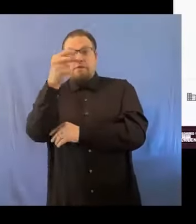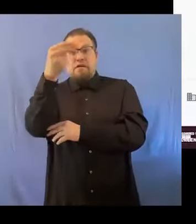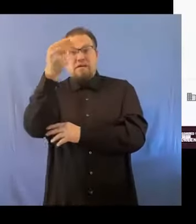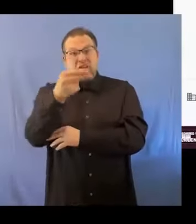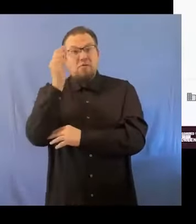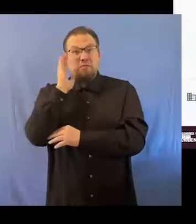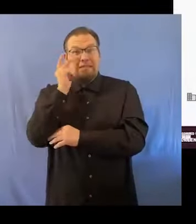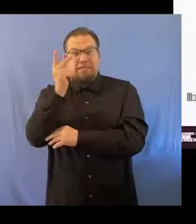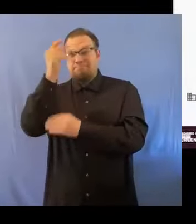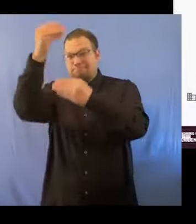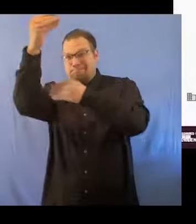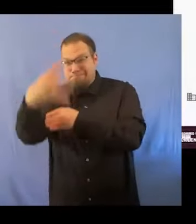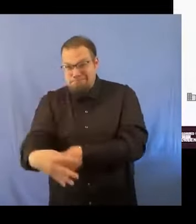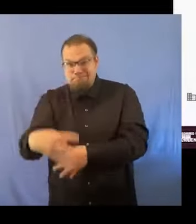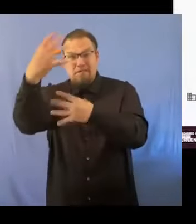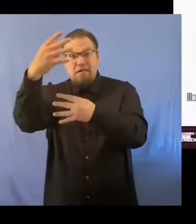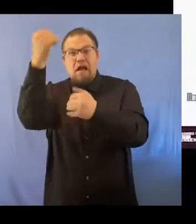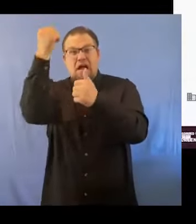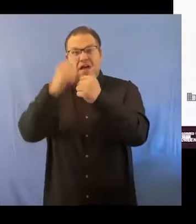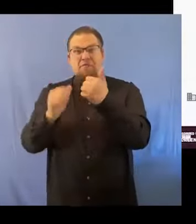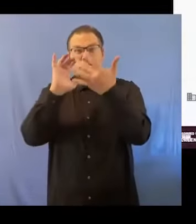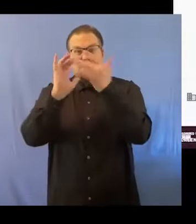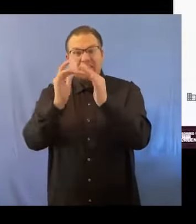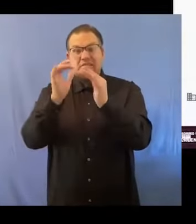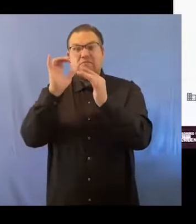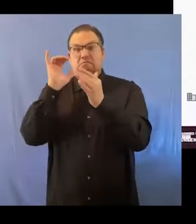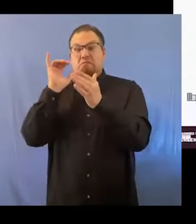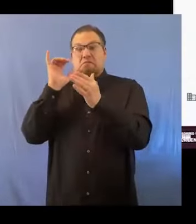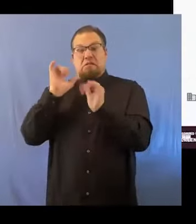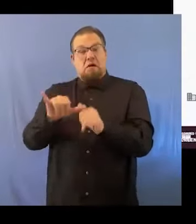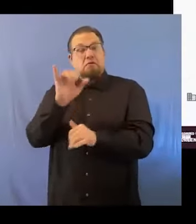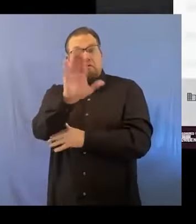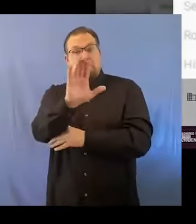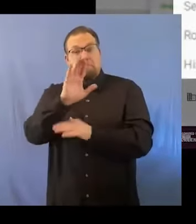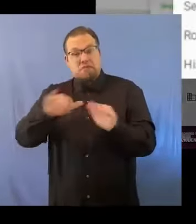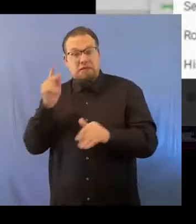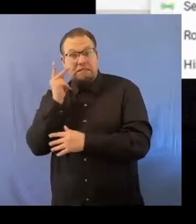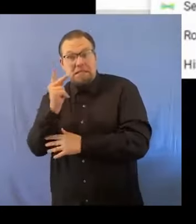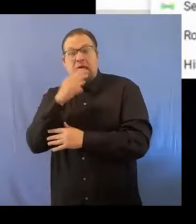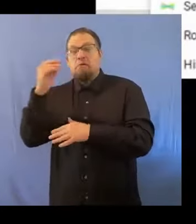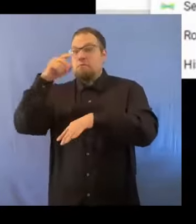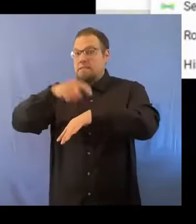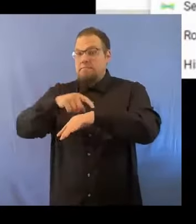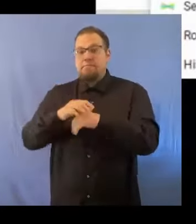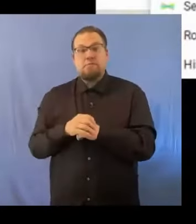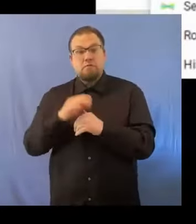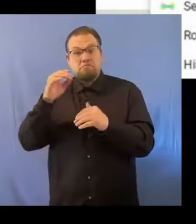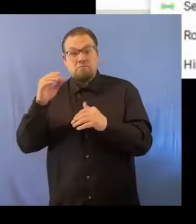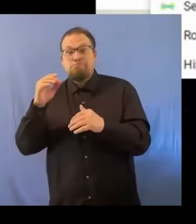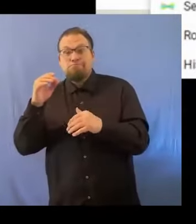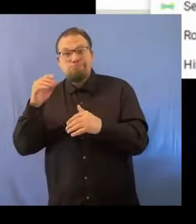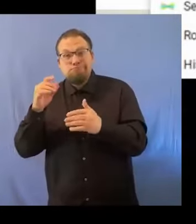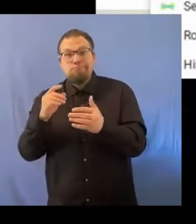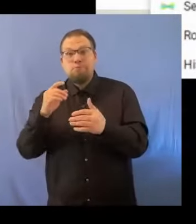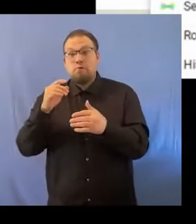list of every webpage your student has accessed and the time they accessed it. By regularly checking your student's browser history, you can ensure they are practicing